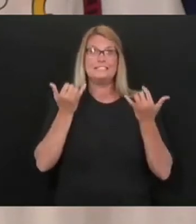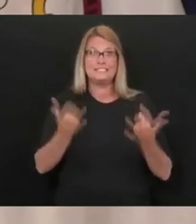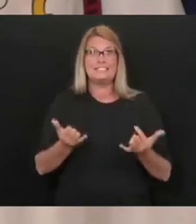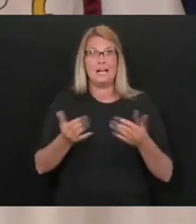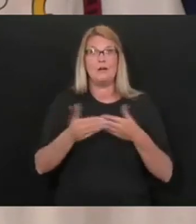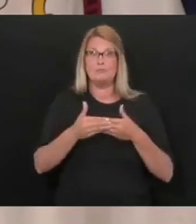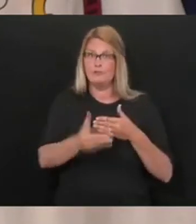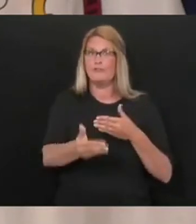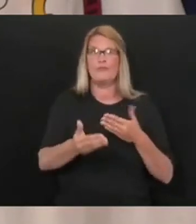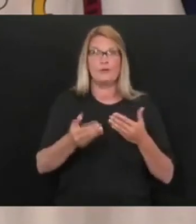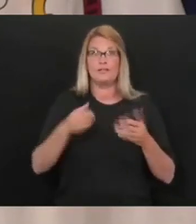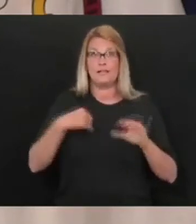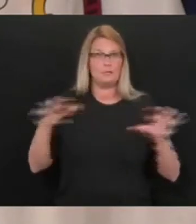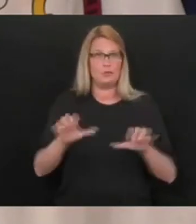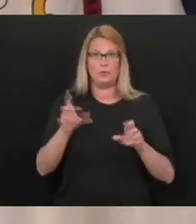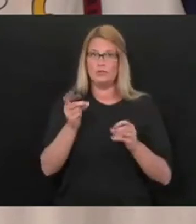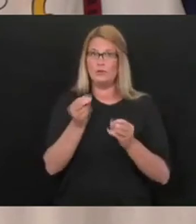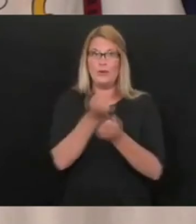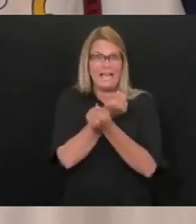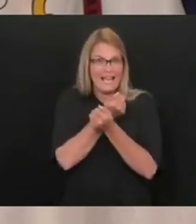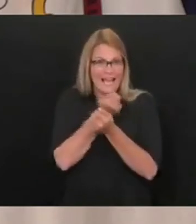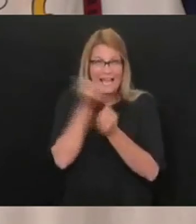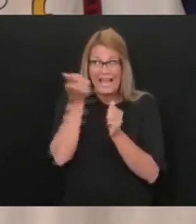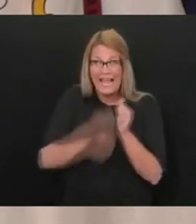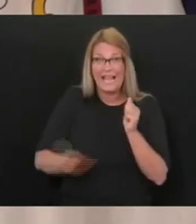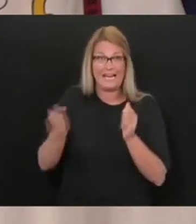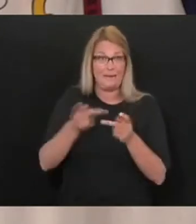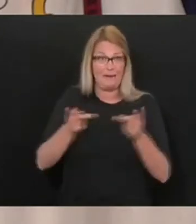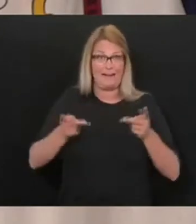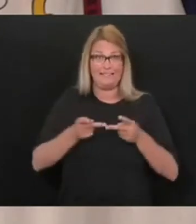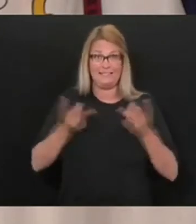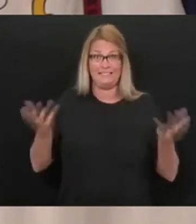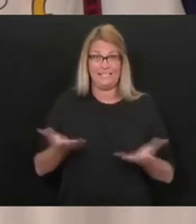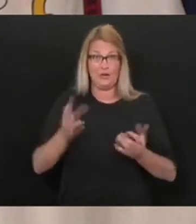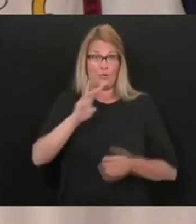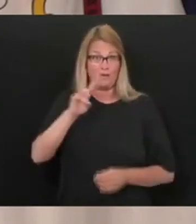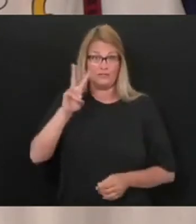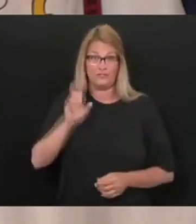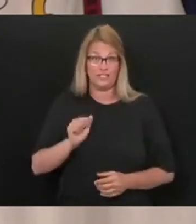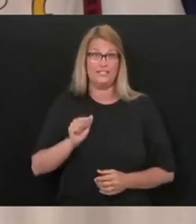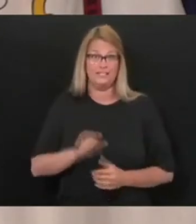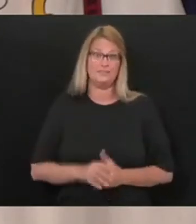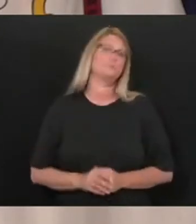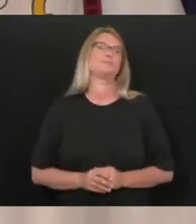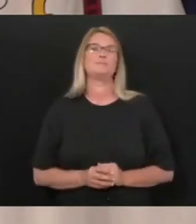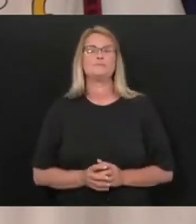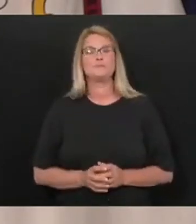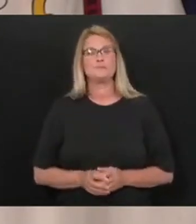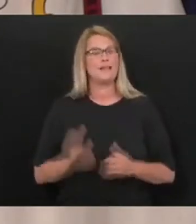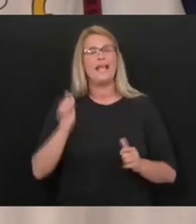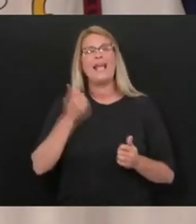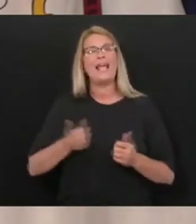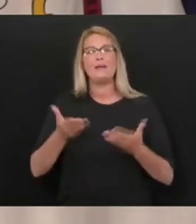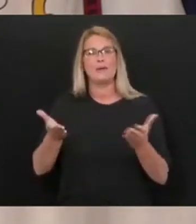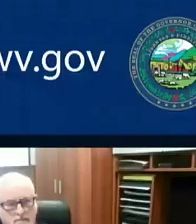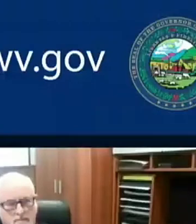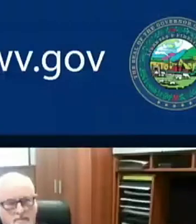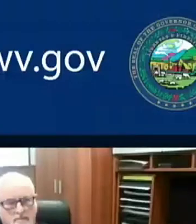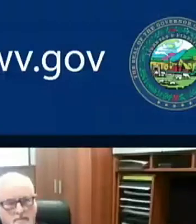do anywhere, whether it be southern West Virginia, eastern Panhandle, northern West Virginia, whatever it may be. Anyway, Dr. Marsh.